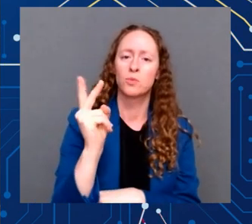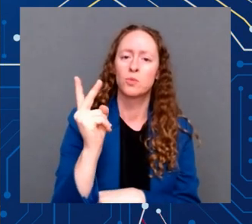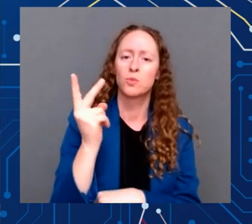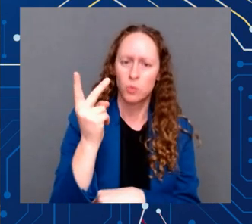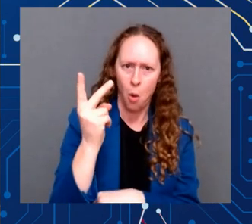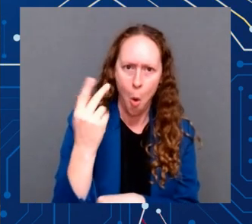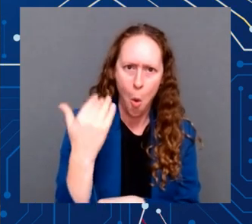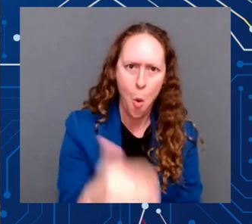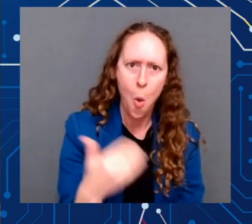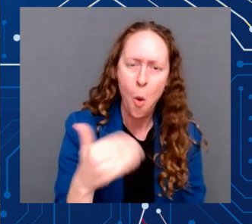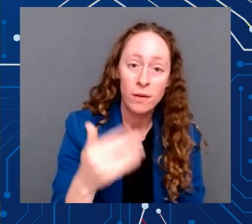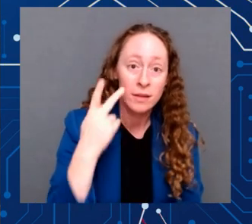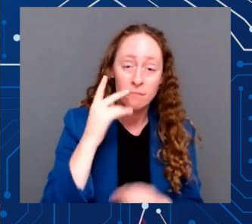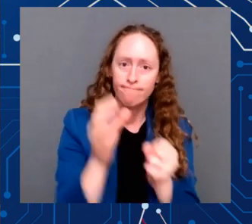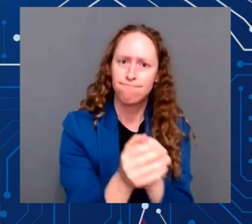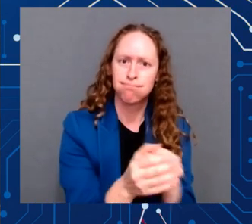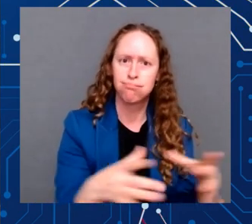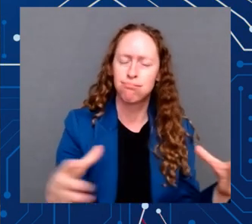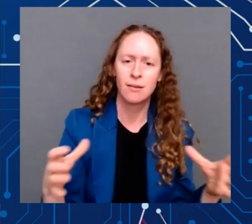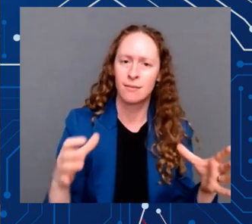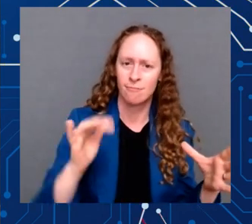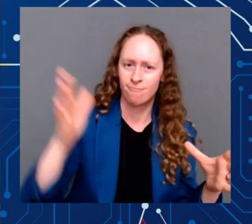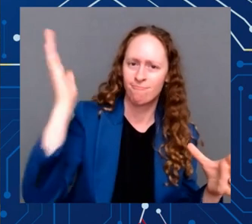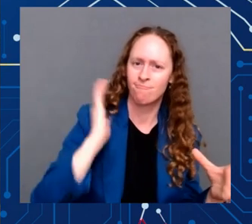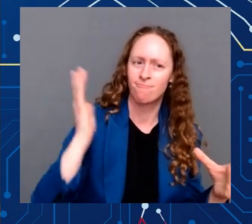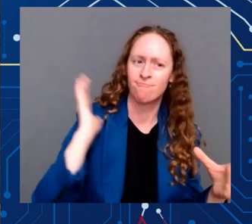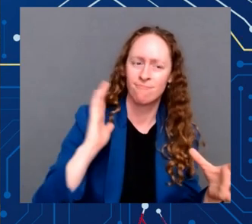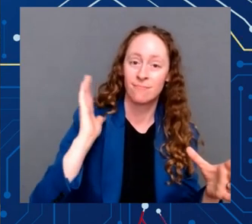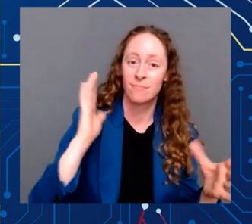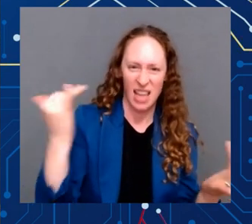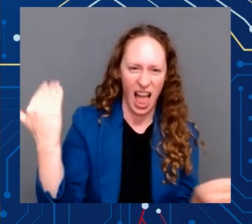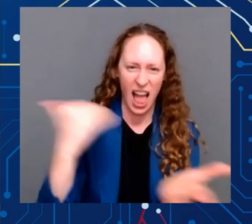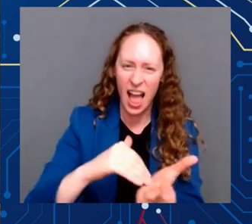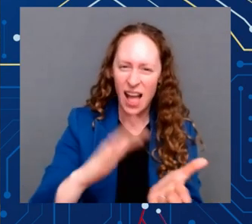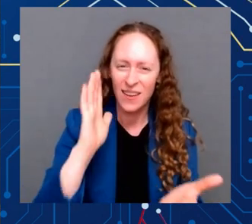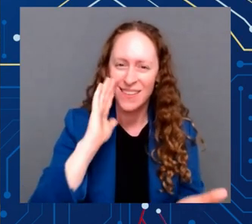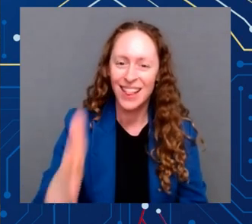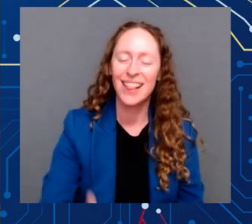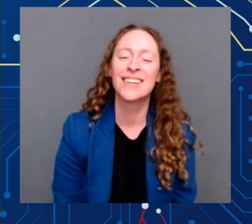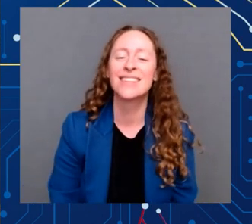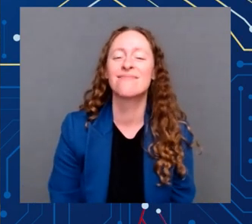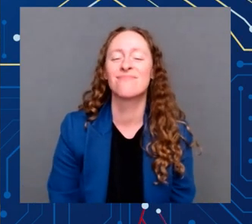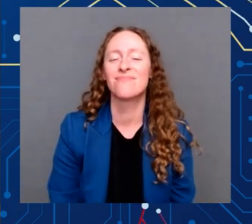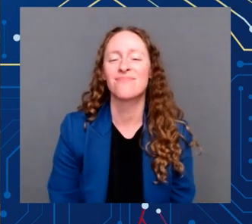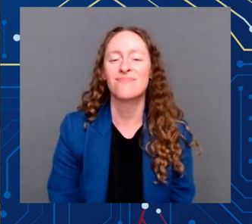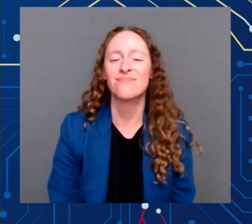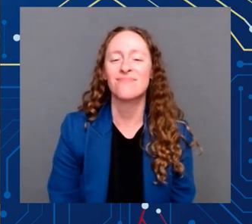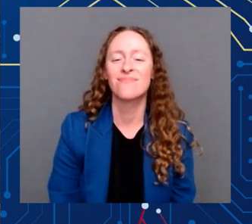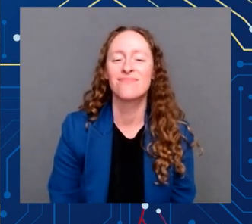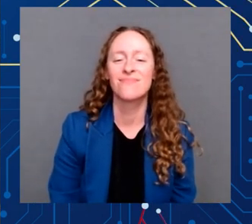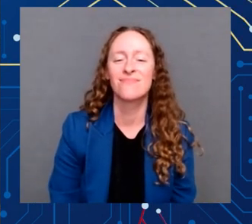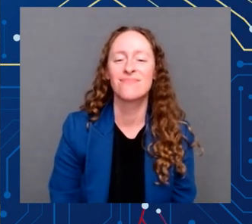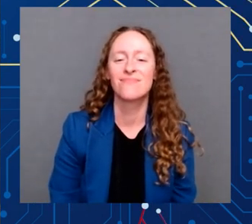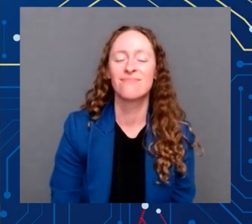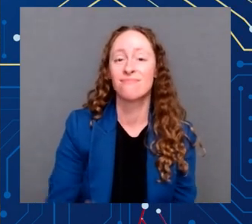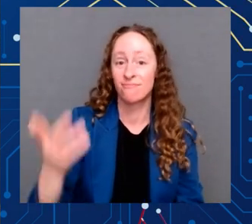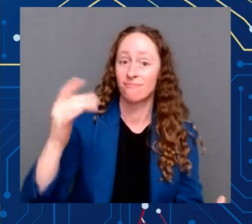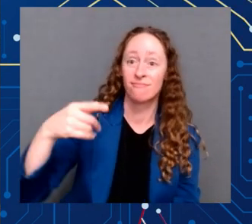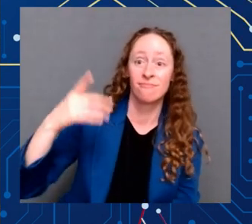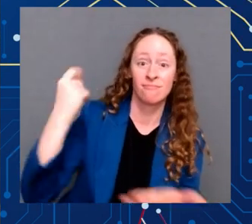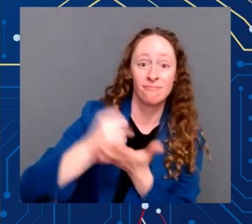tomorrow to spur new innovations and new discoveries to create countless new jobs right here at home.